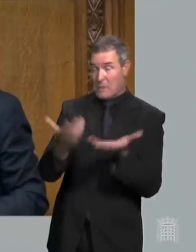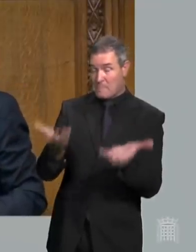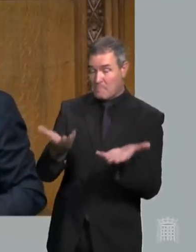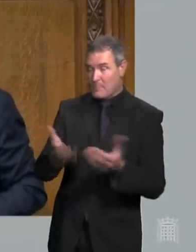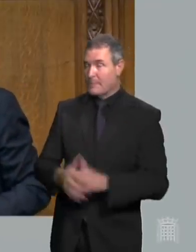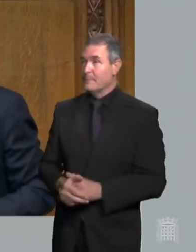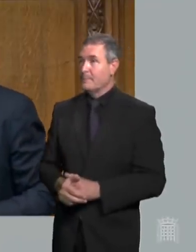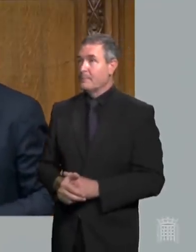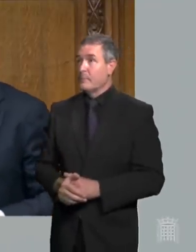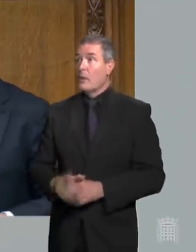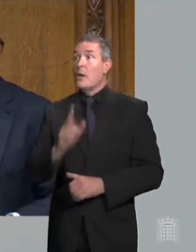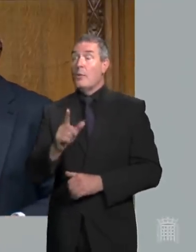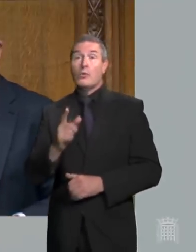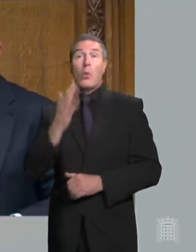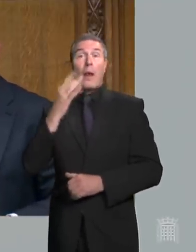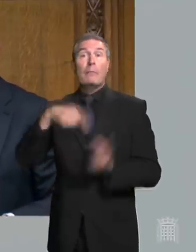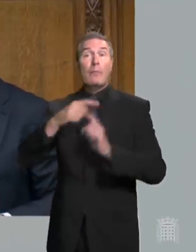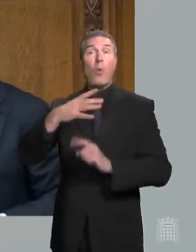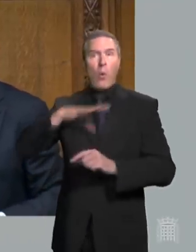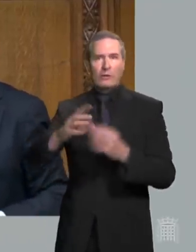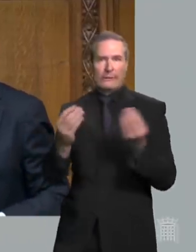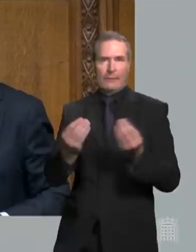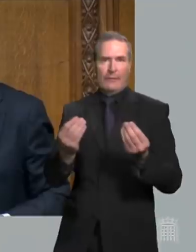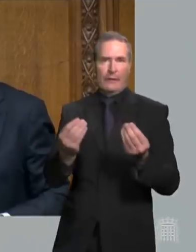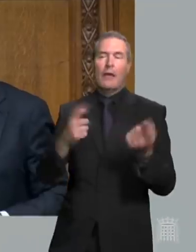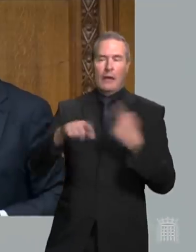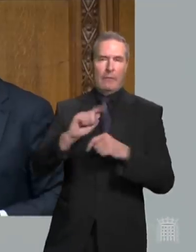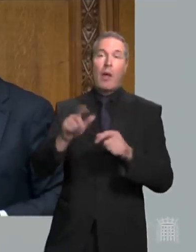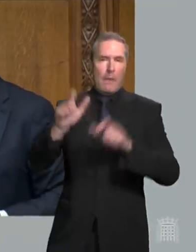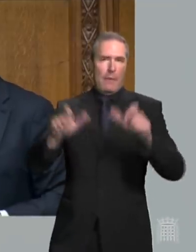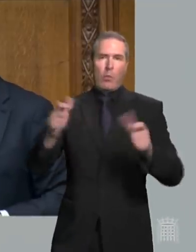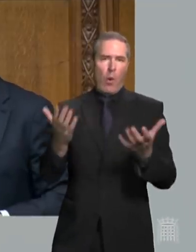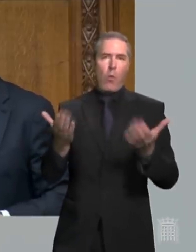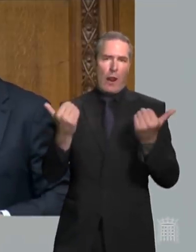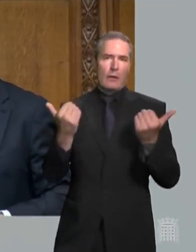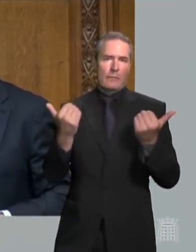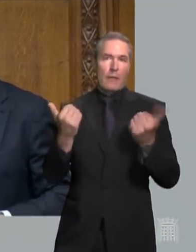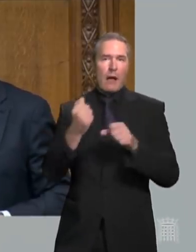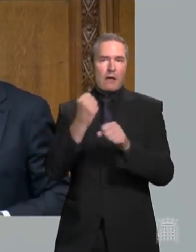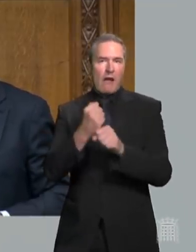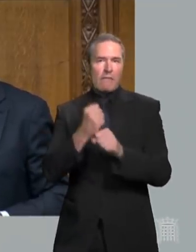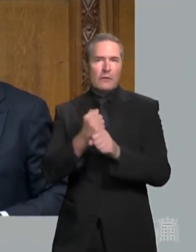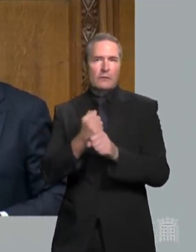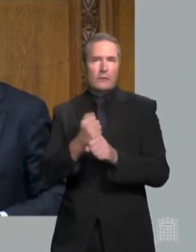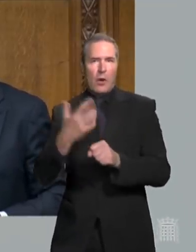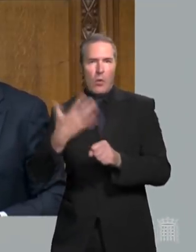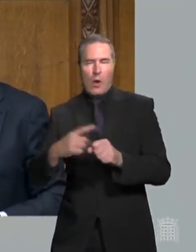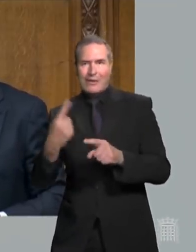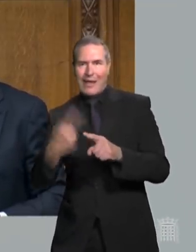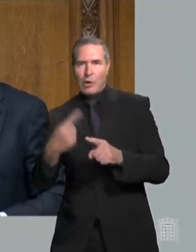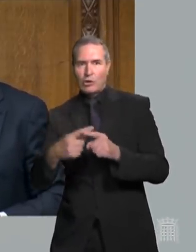they say where there is a will there is a way and the public will clearly welcome the government's move to introduce emergency